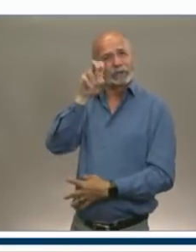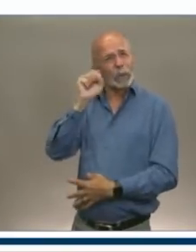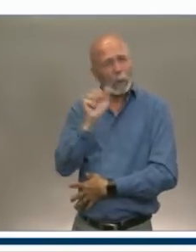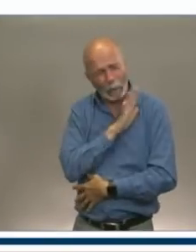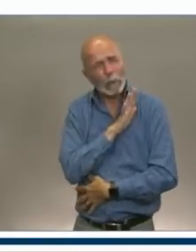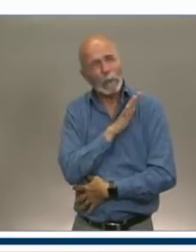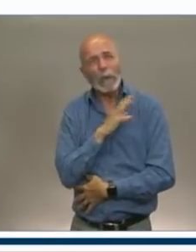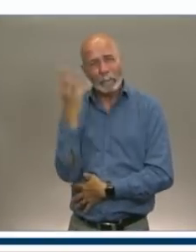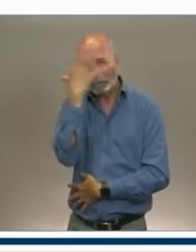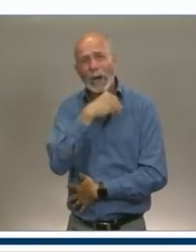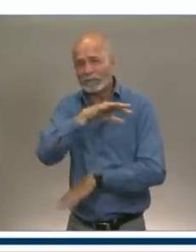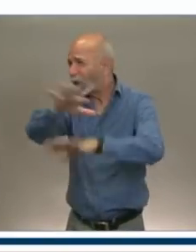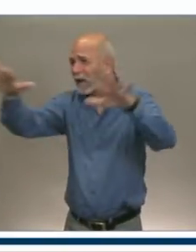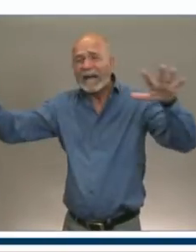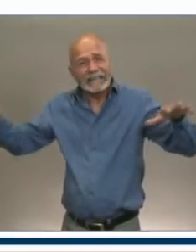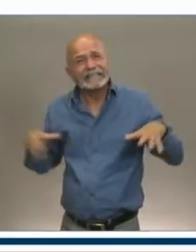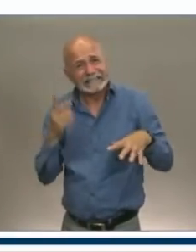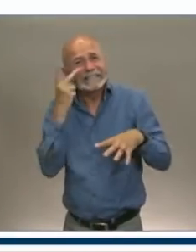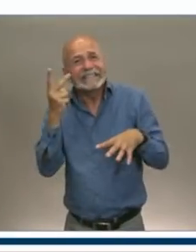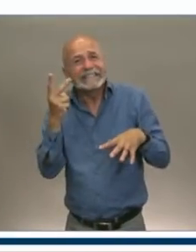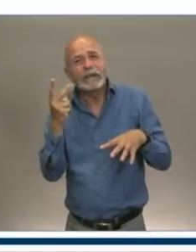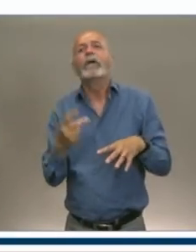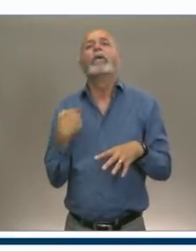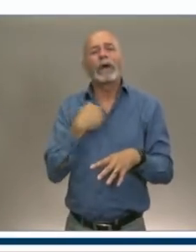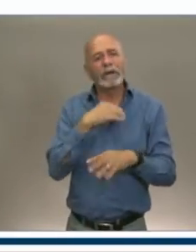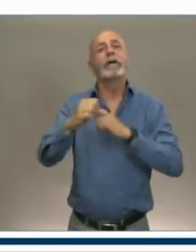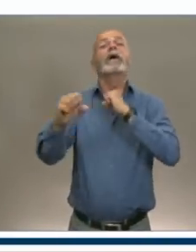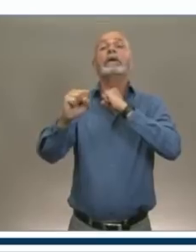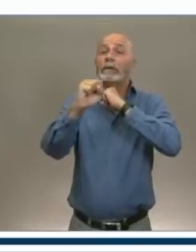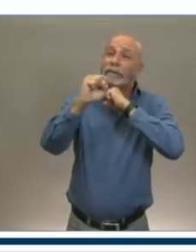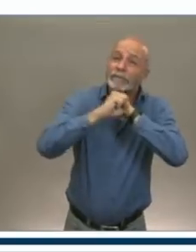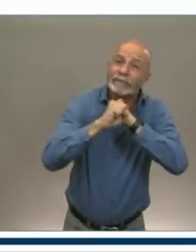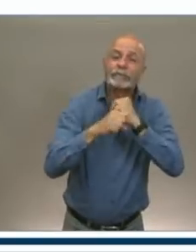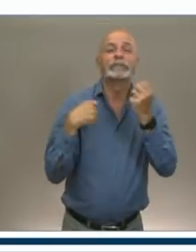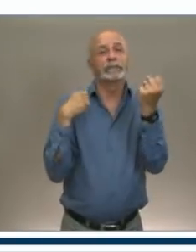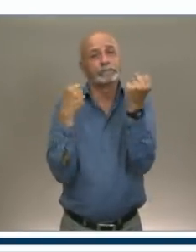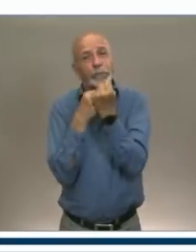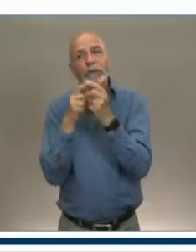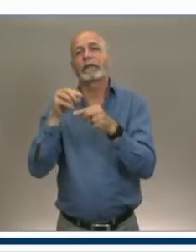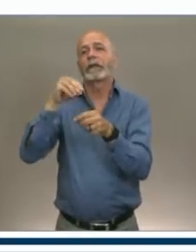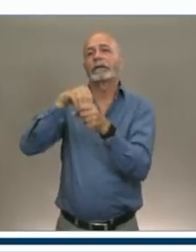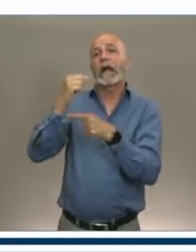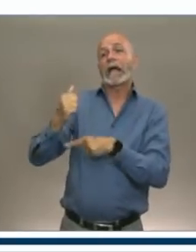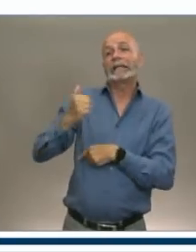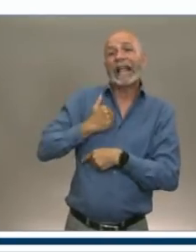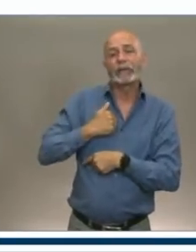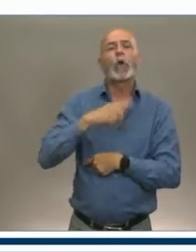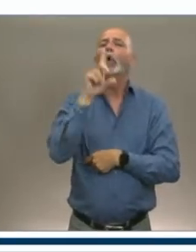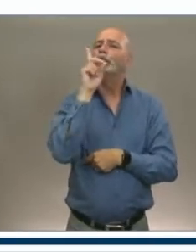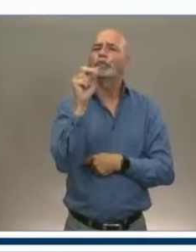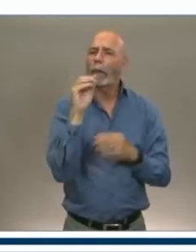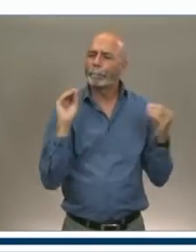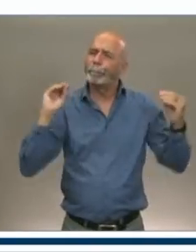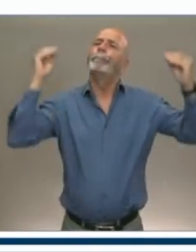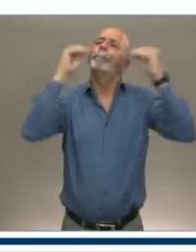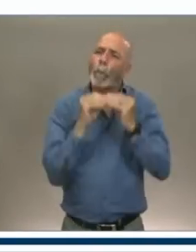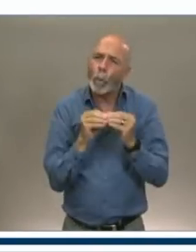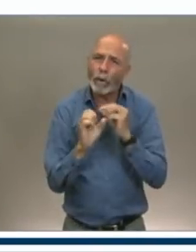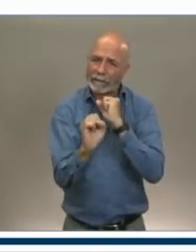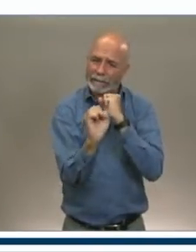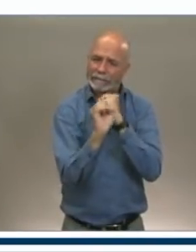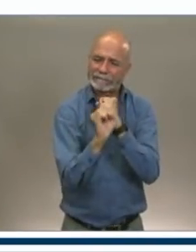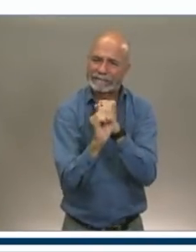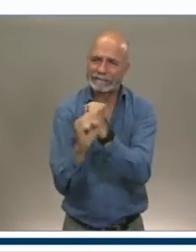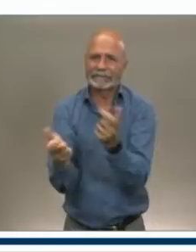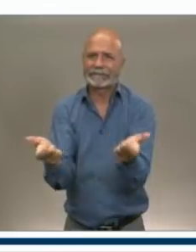We're also pleased to announce that we launched the Atlantic Canada Do More Marketing campaign today. And it reminds Atlantic